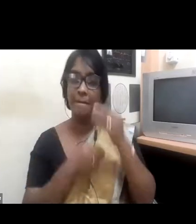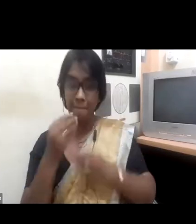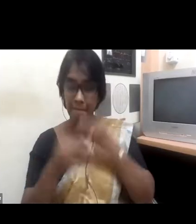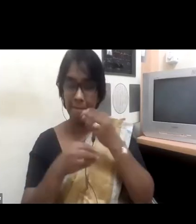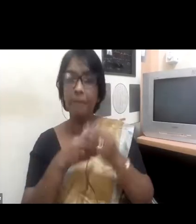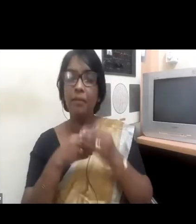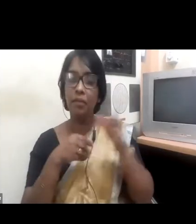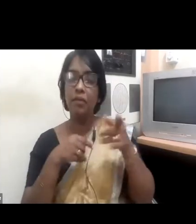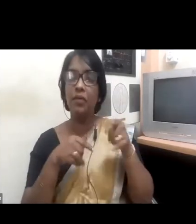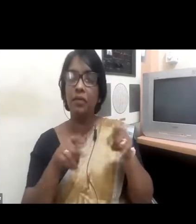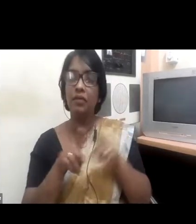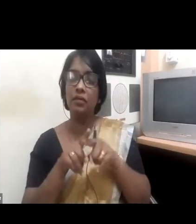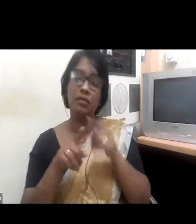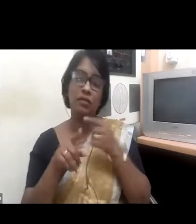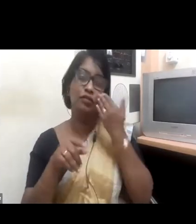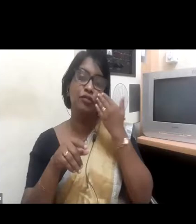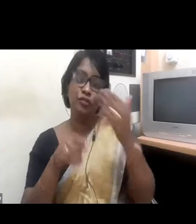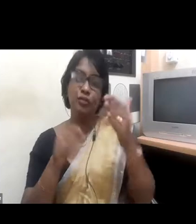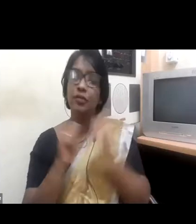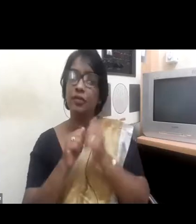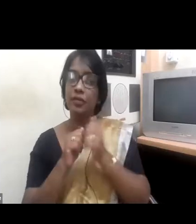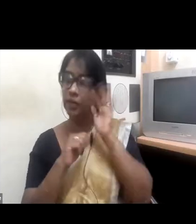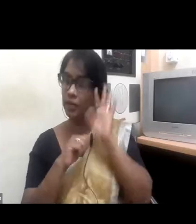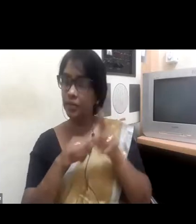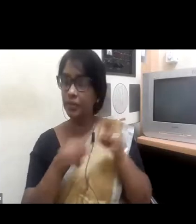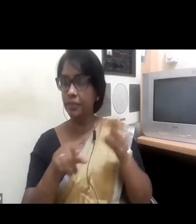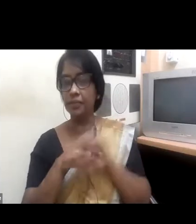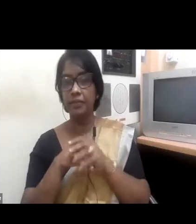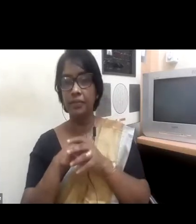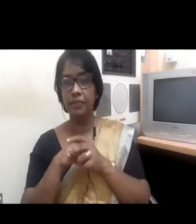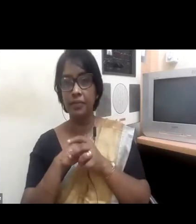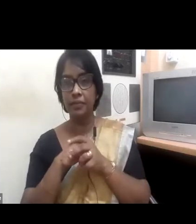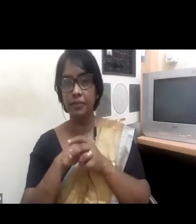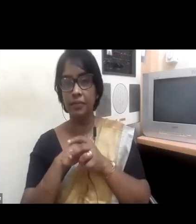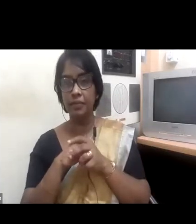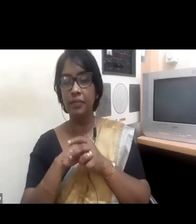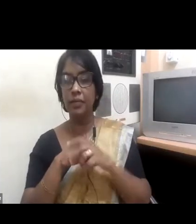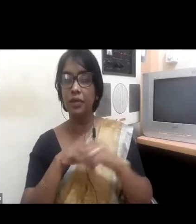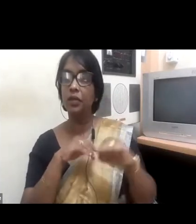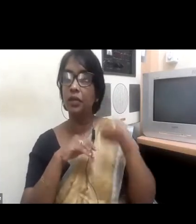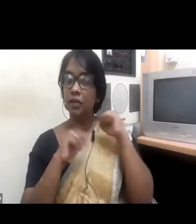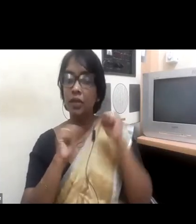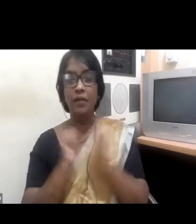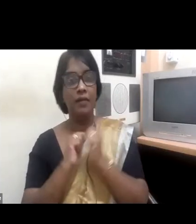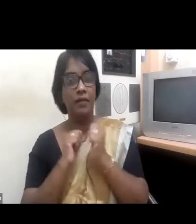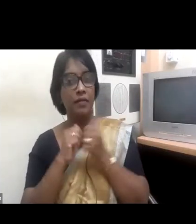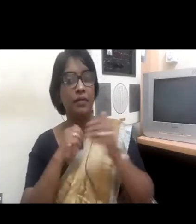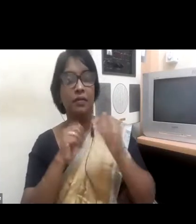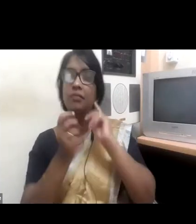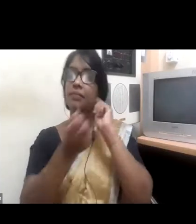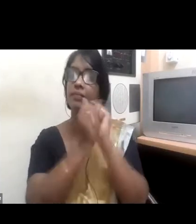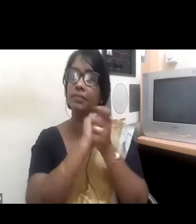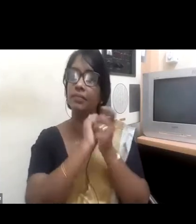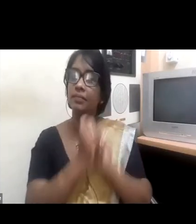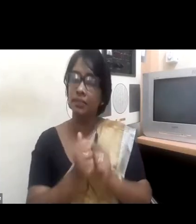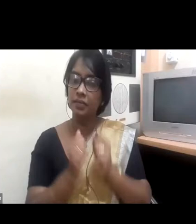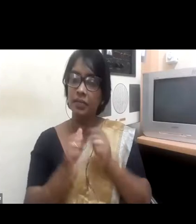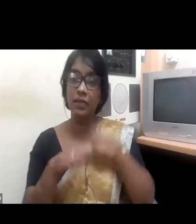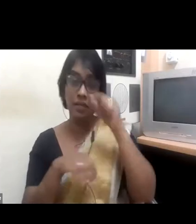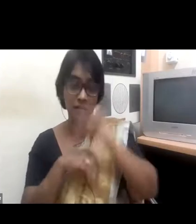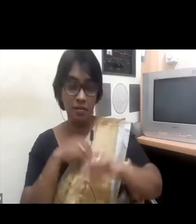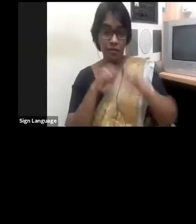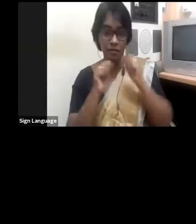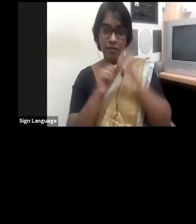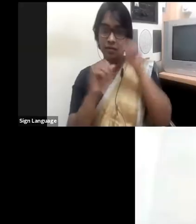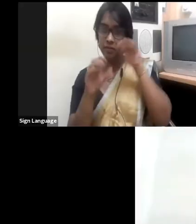work actively to have a transformation within their organizations to change the way we do